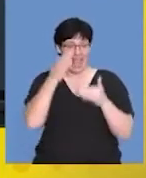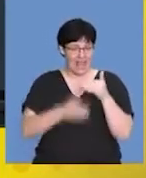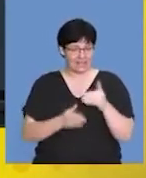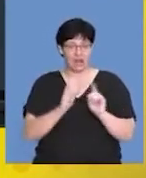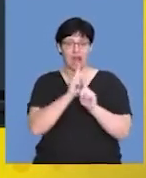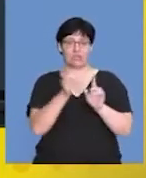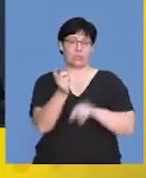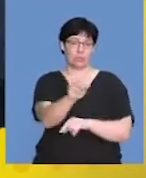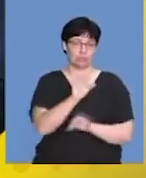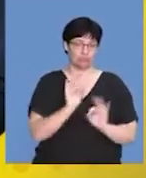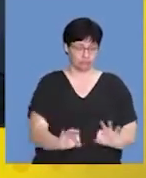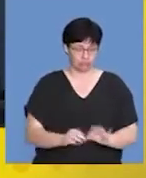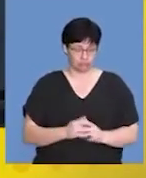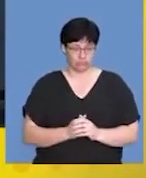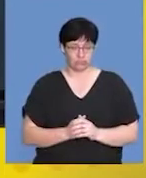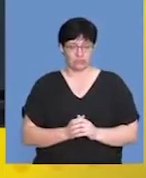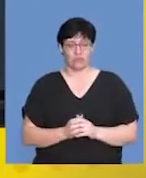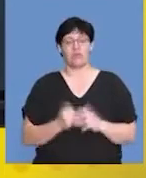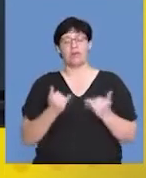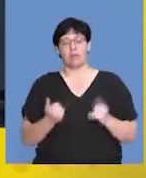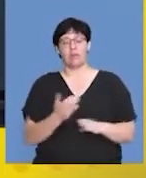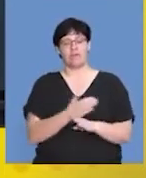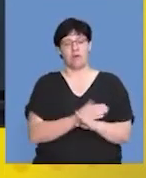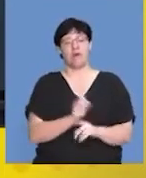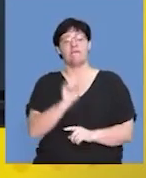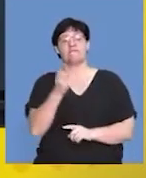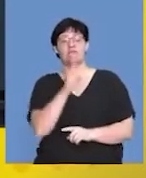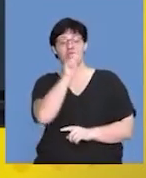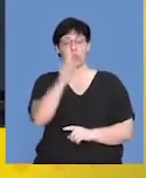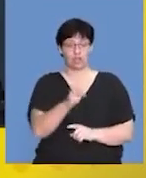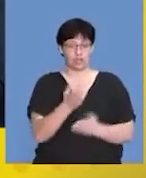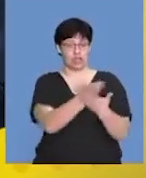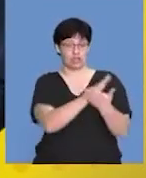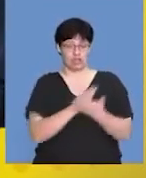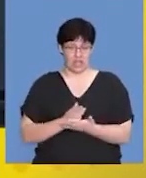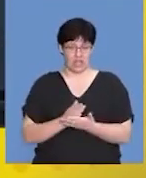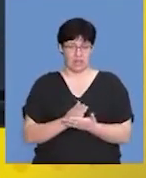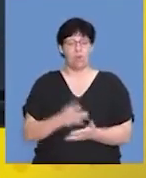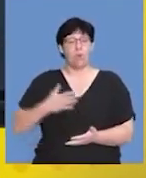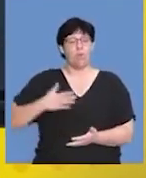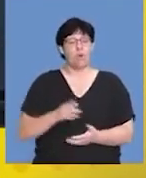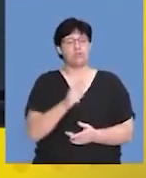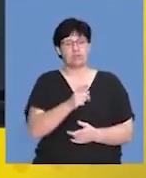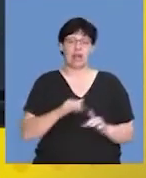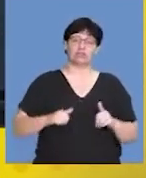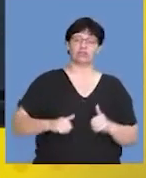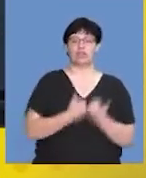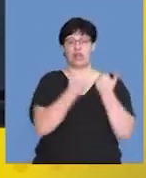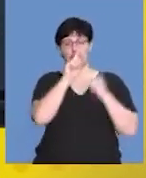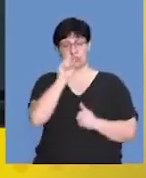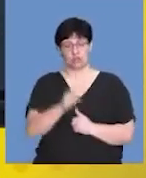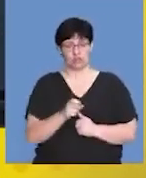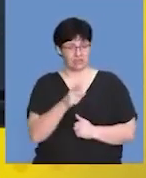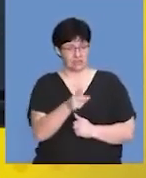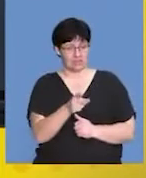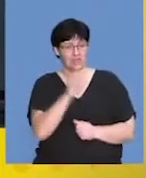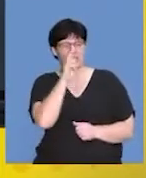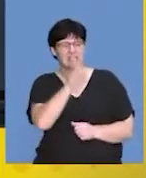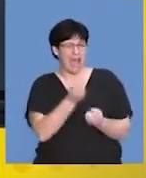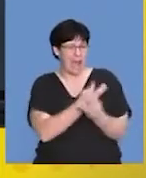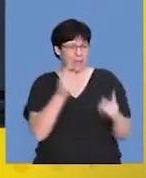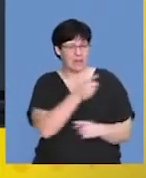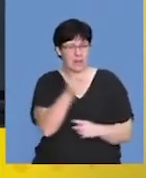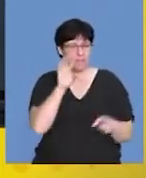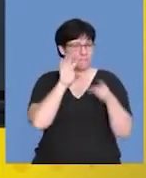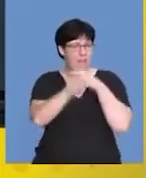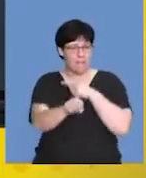end. So before we get into it, I'm going to share the first question that I've put out to you and I'd like to call that a challenge question to you. And let's see how many of you